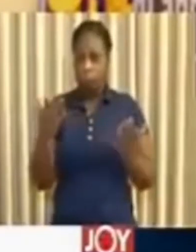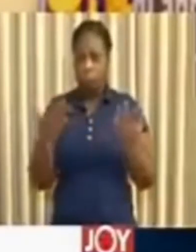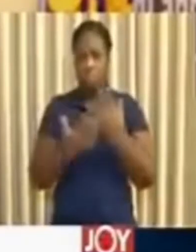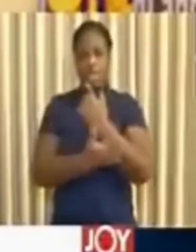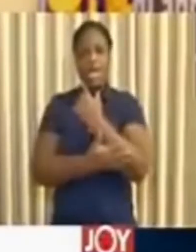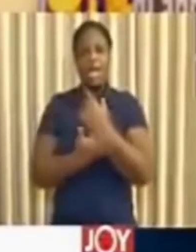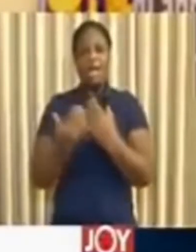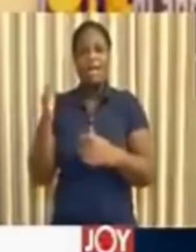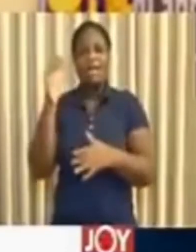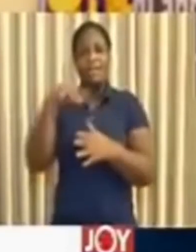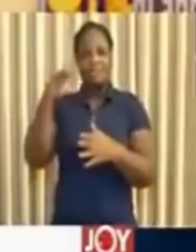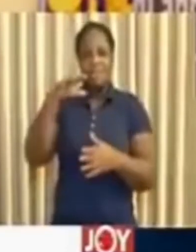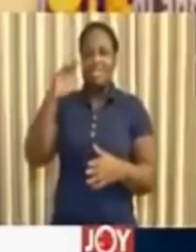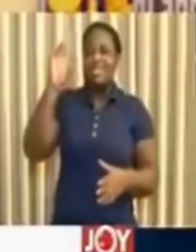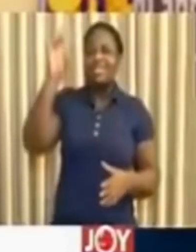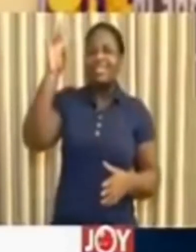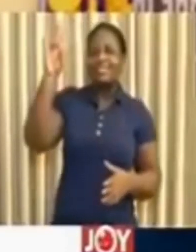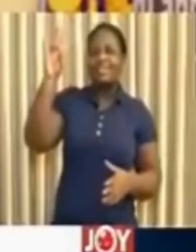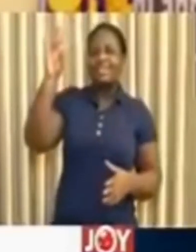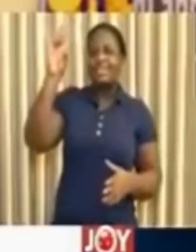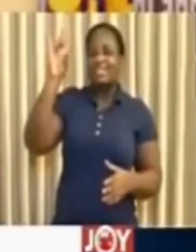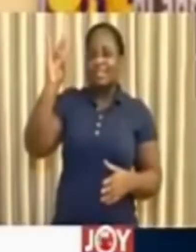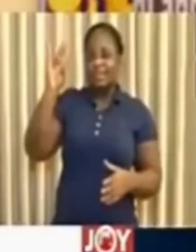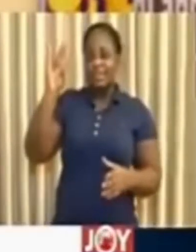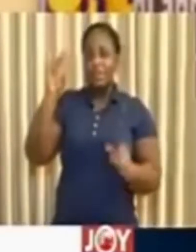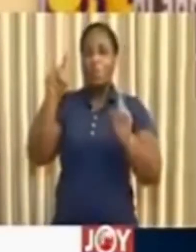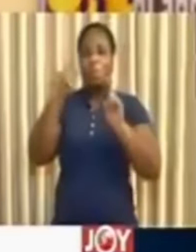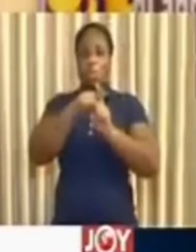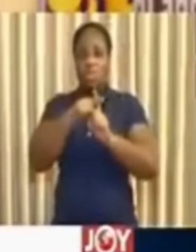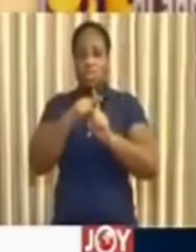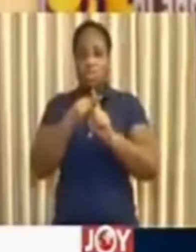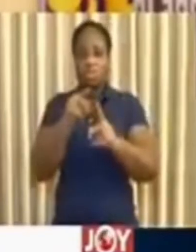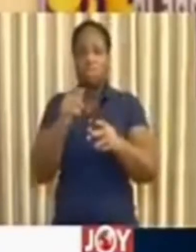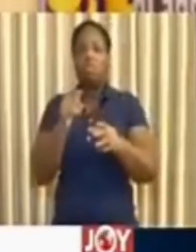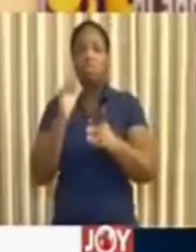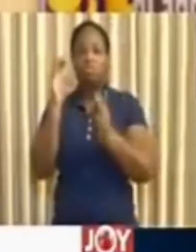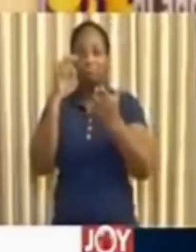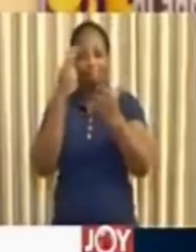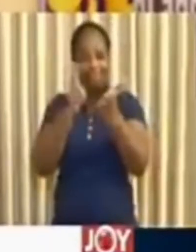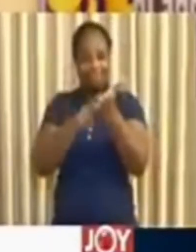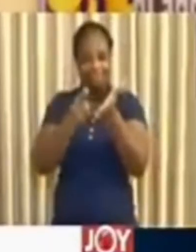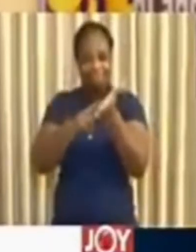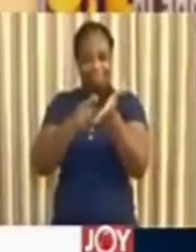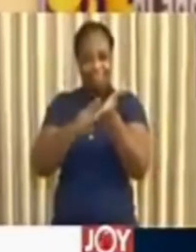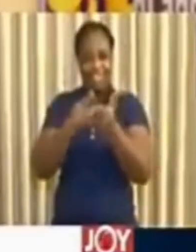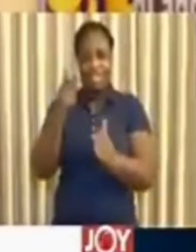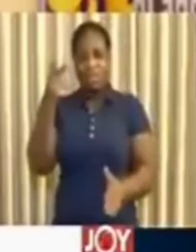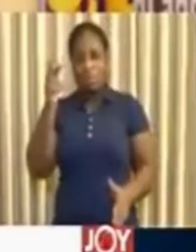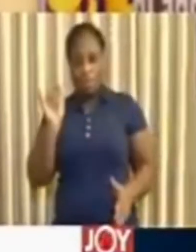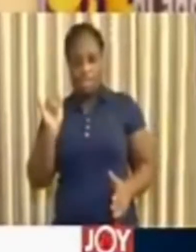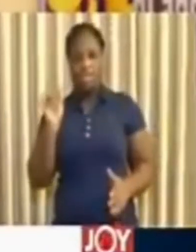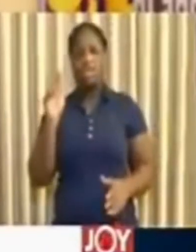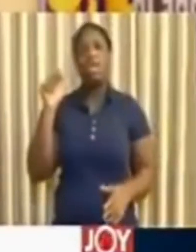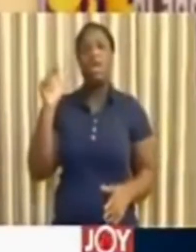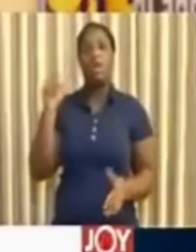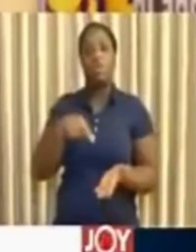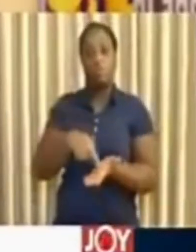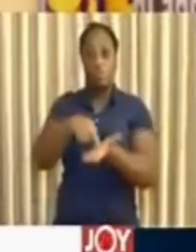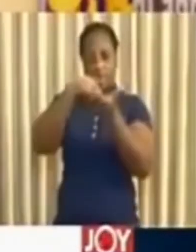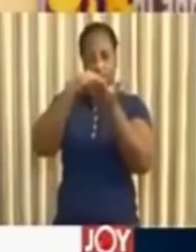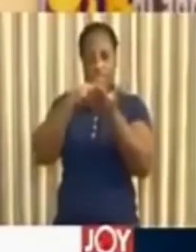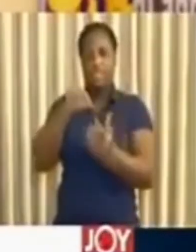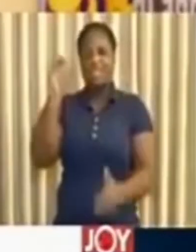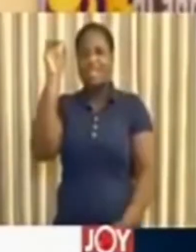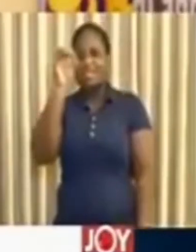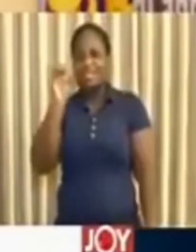77 positive cases were recorded in Accra and Kumasi, representing 0